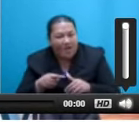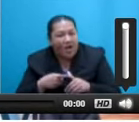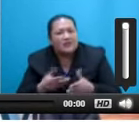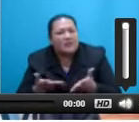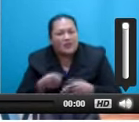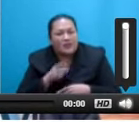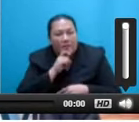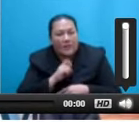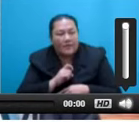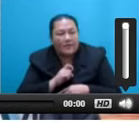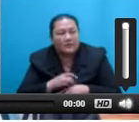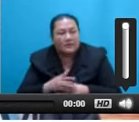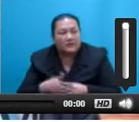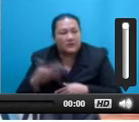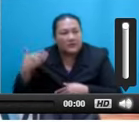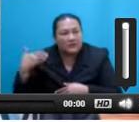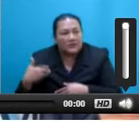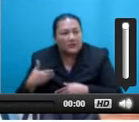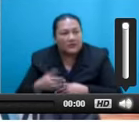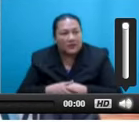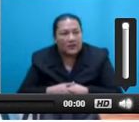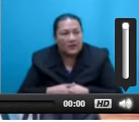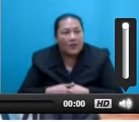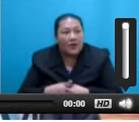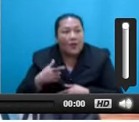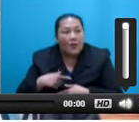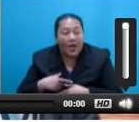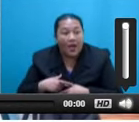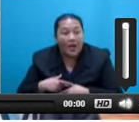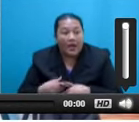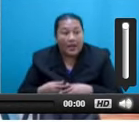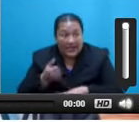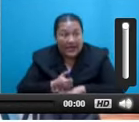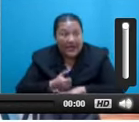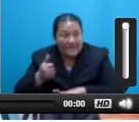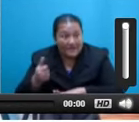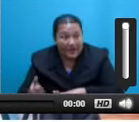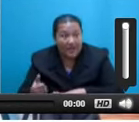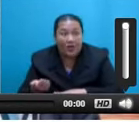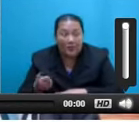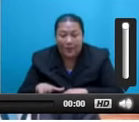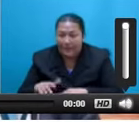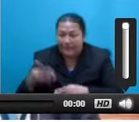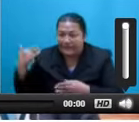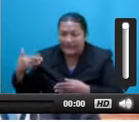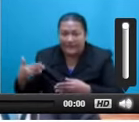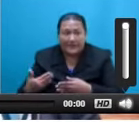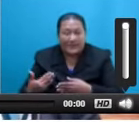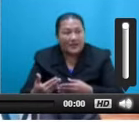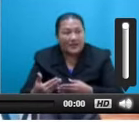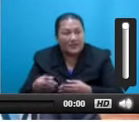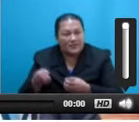That sums up the cause of widespread disenchantment and growing opposition to this Government by its passing day. As the loyal